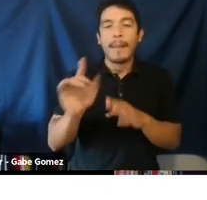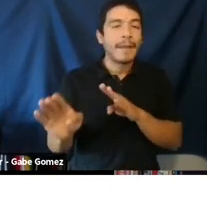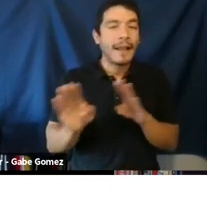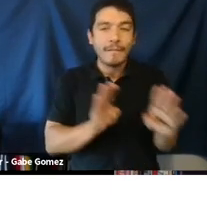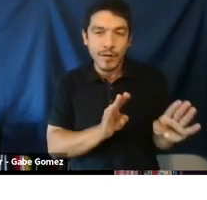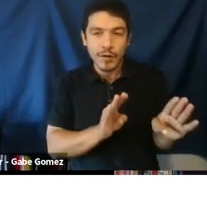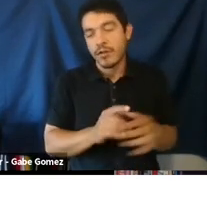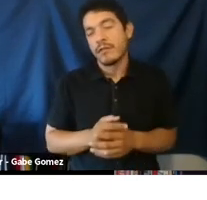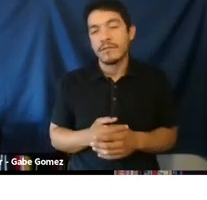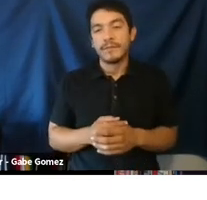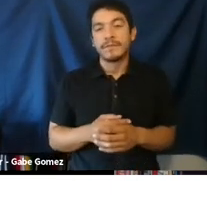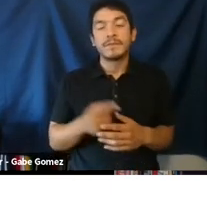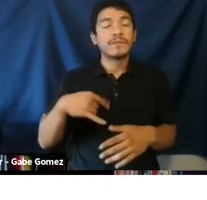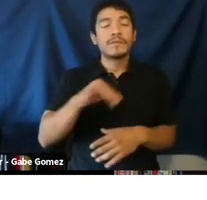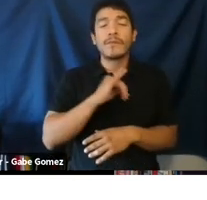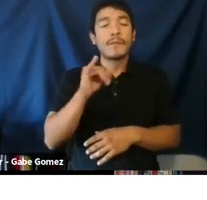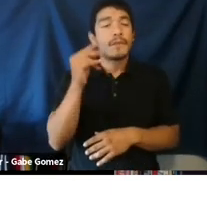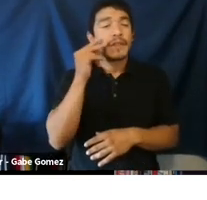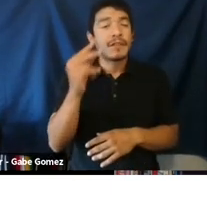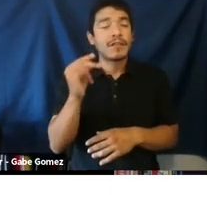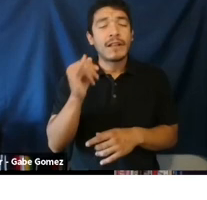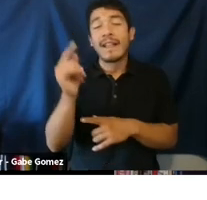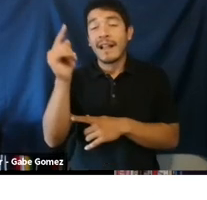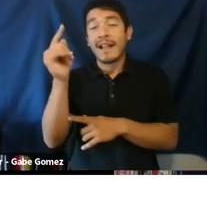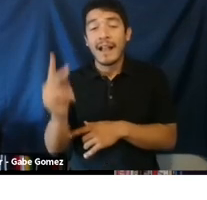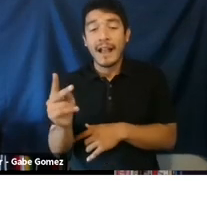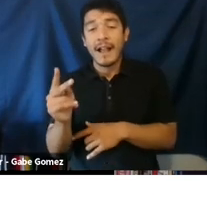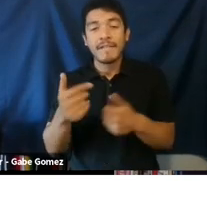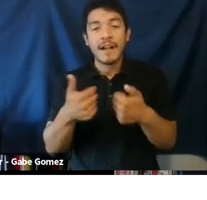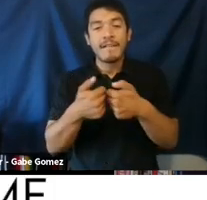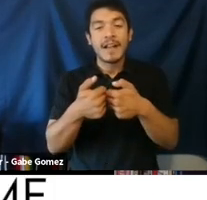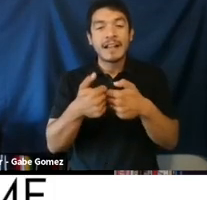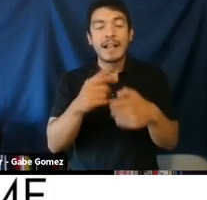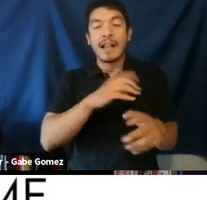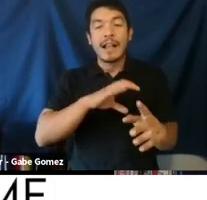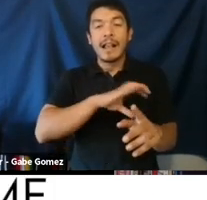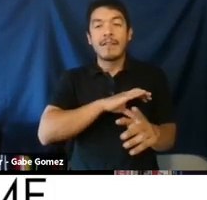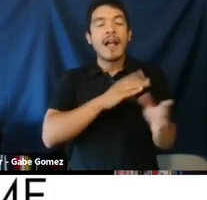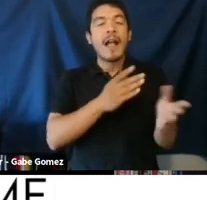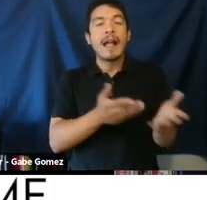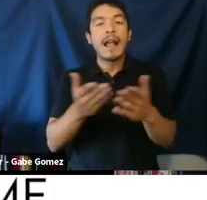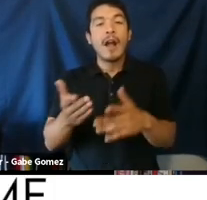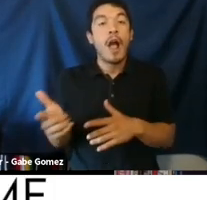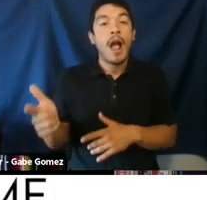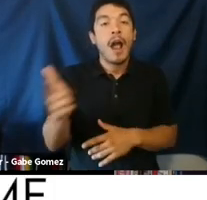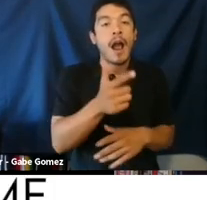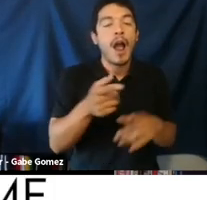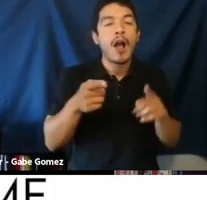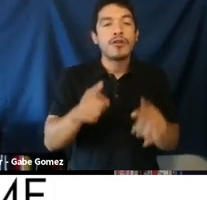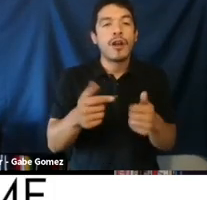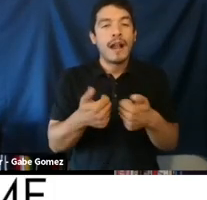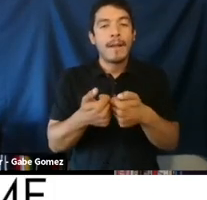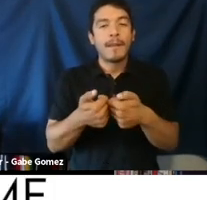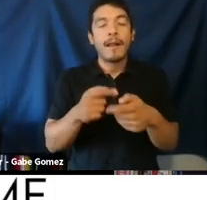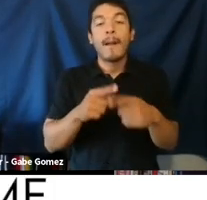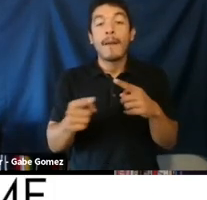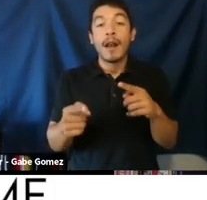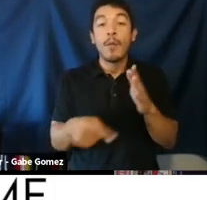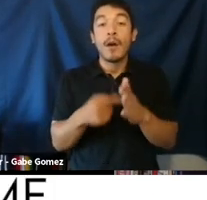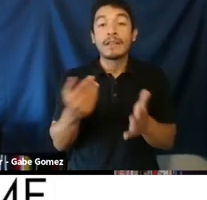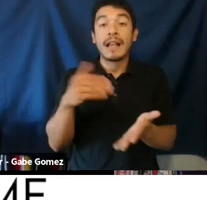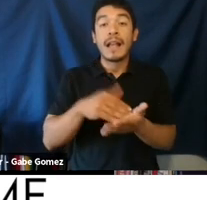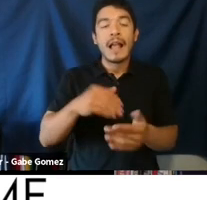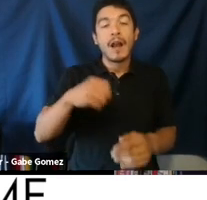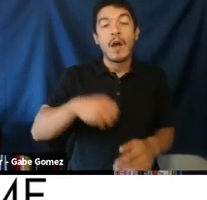characters of color to be engaging in those stereotypical behaviors. We also saw that almost half video game